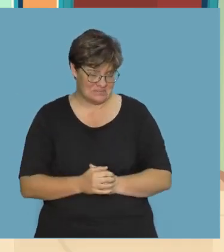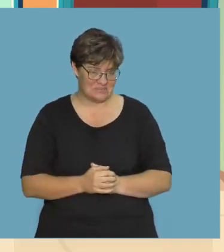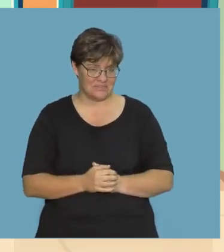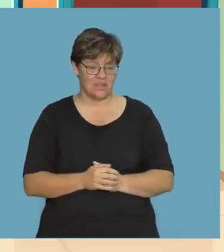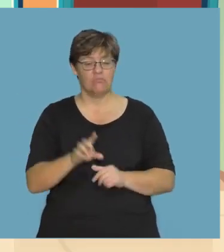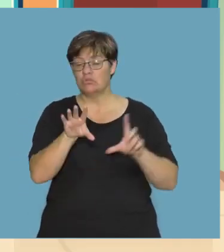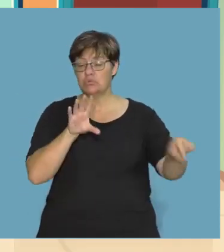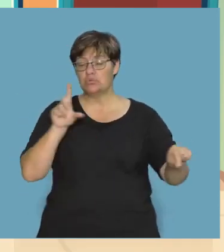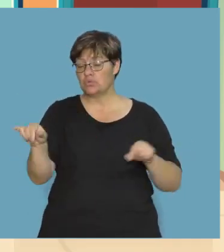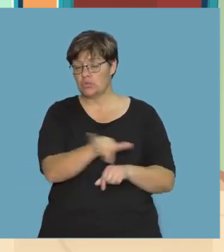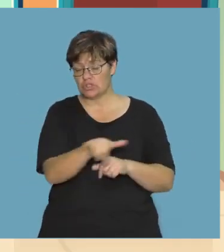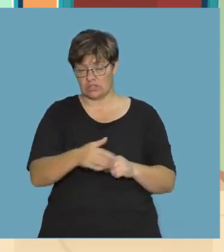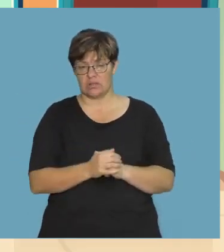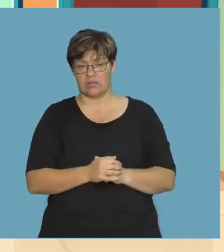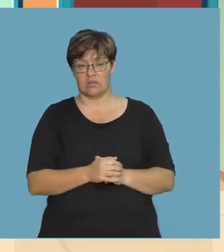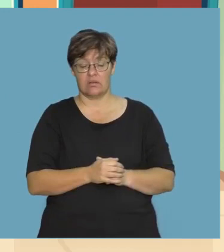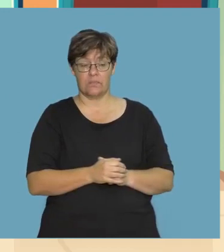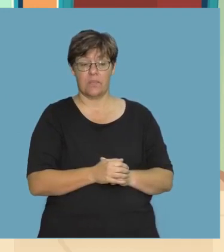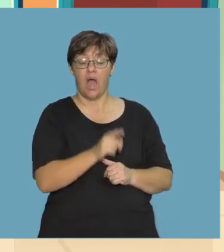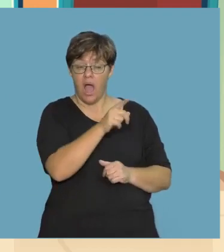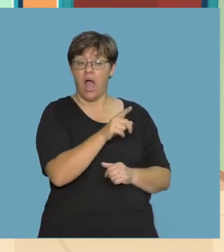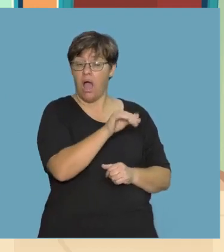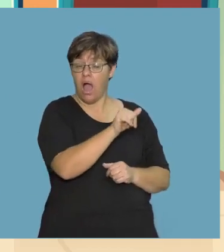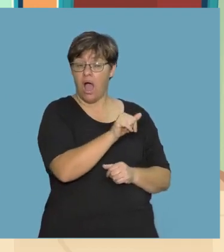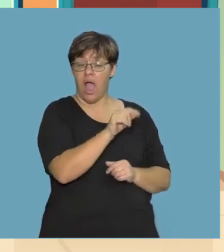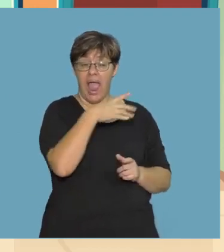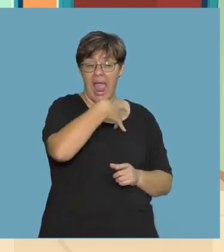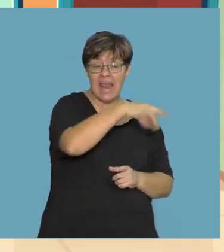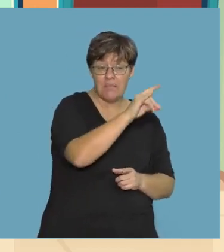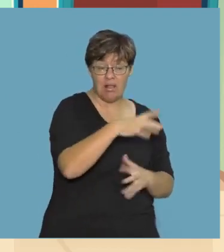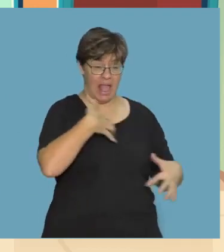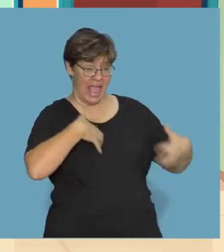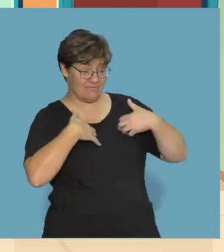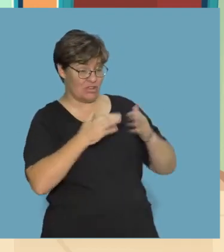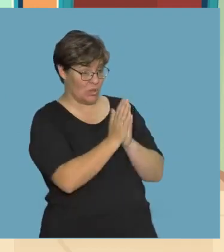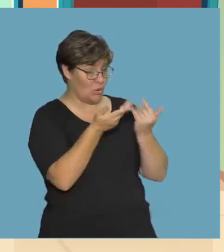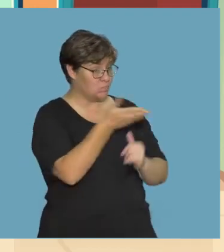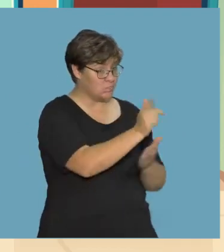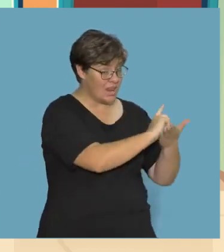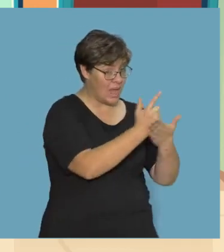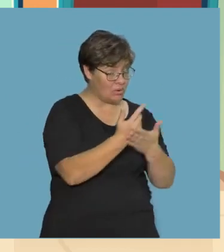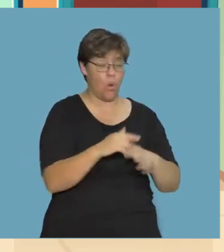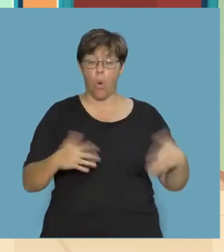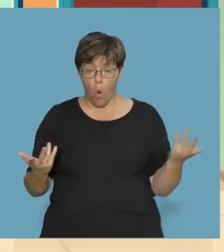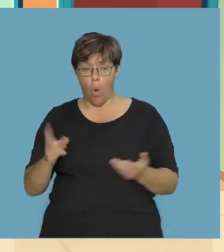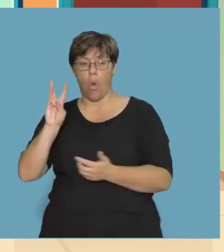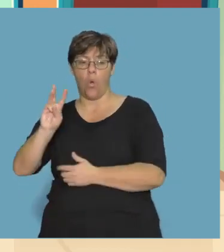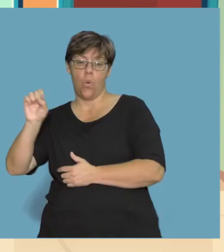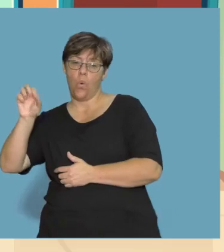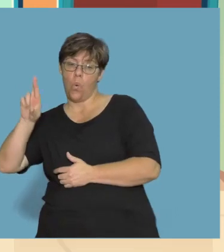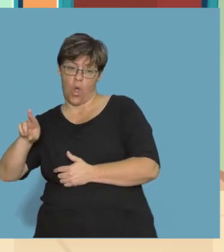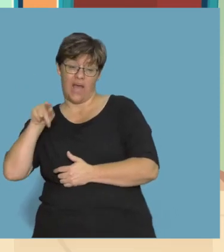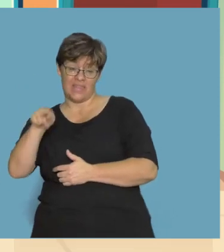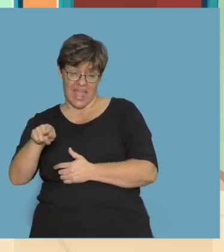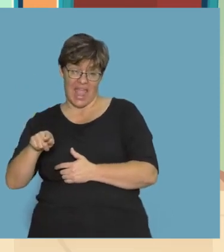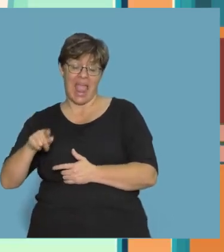Are there animal books and adventure books in the library? Or, were there animal books and adventure books